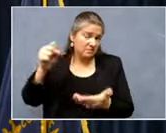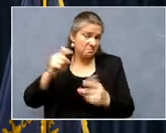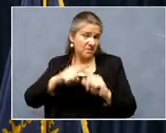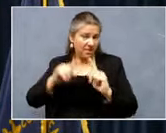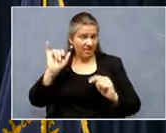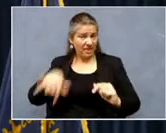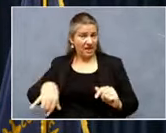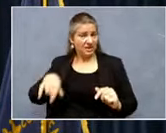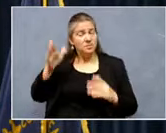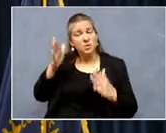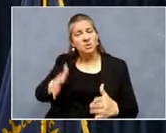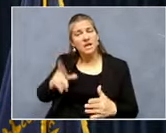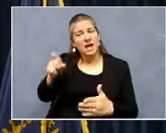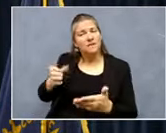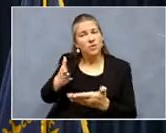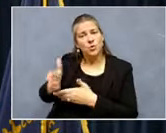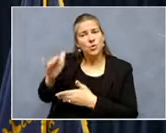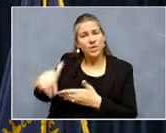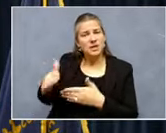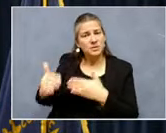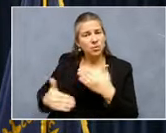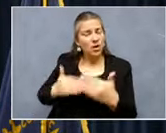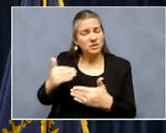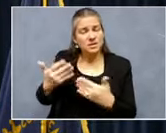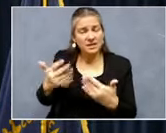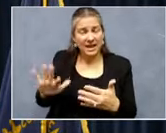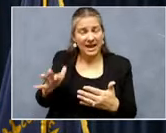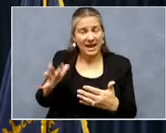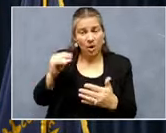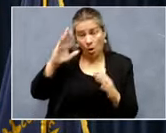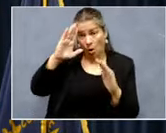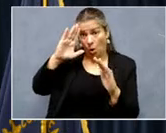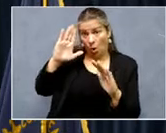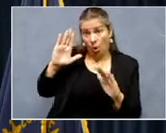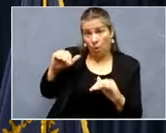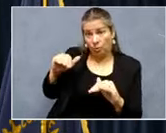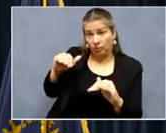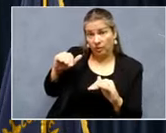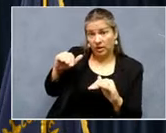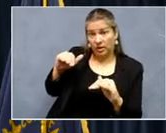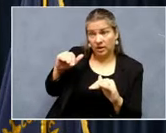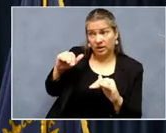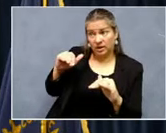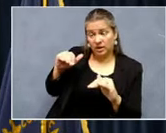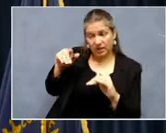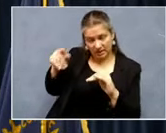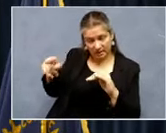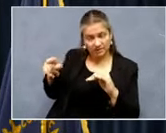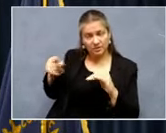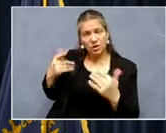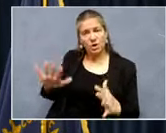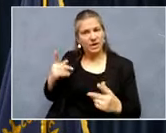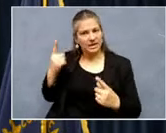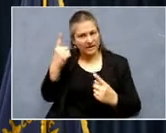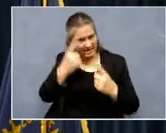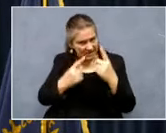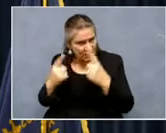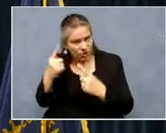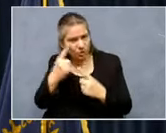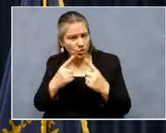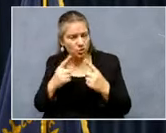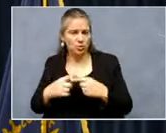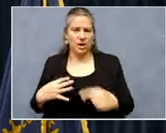to go through this whole process and hopefully has, has, has considered, uh, making this application.